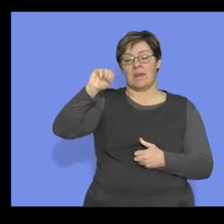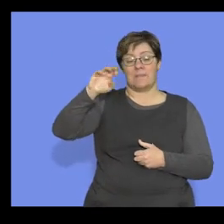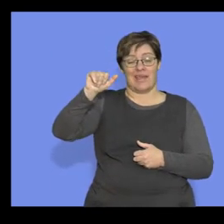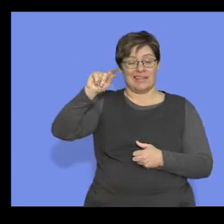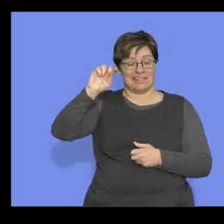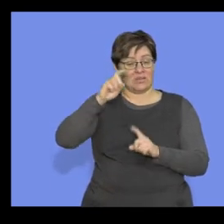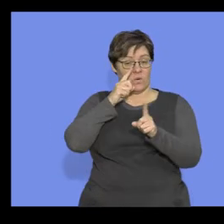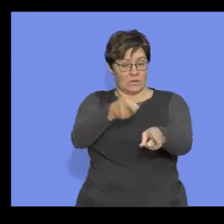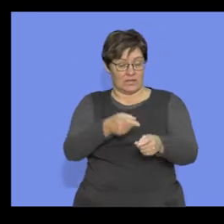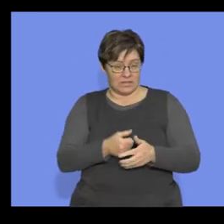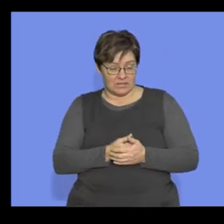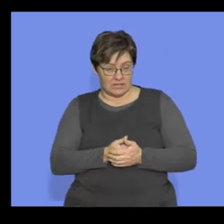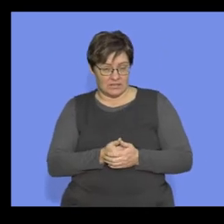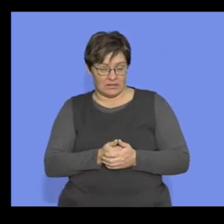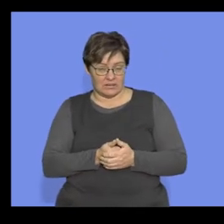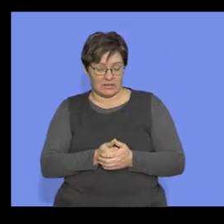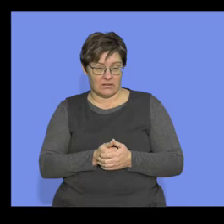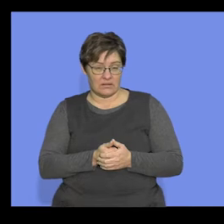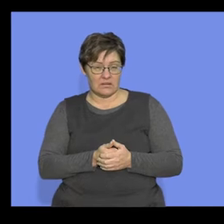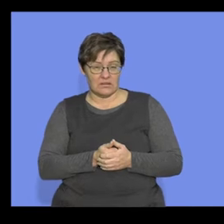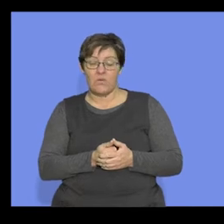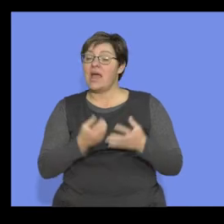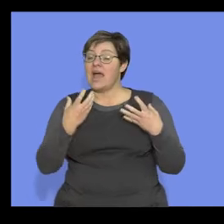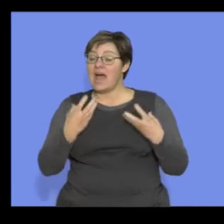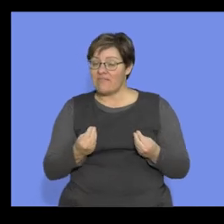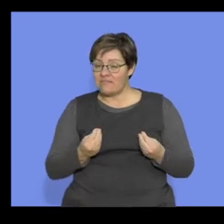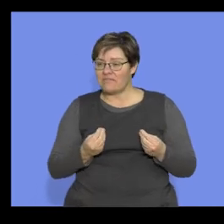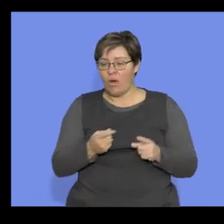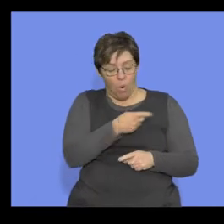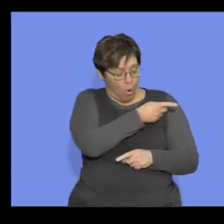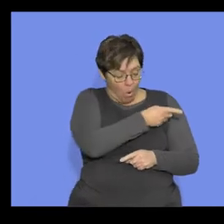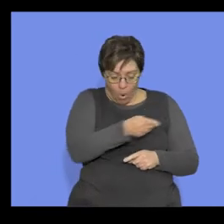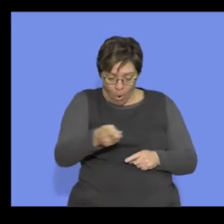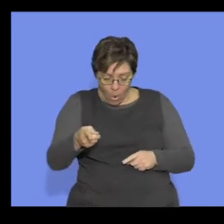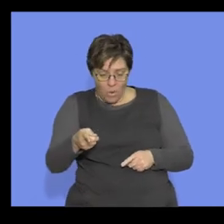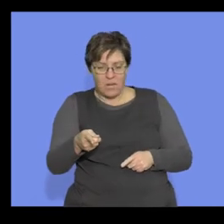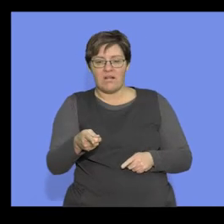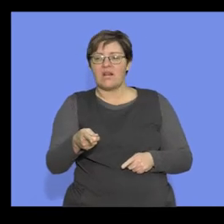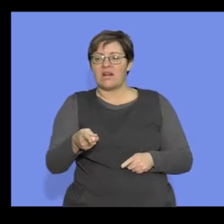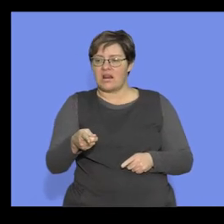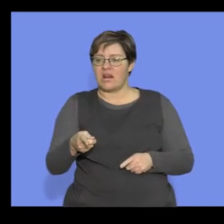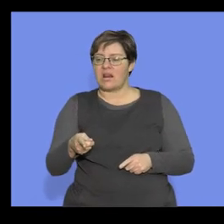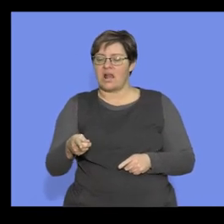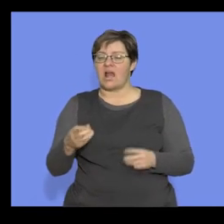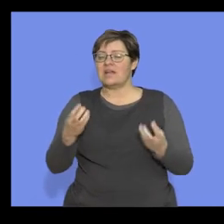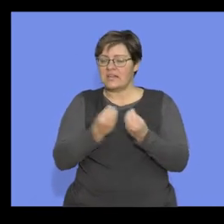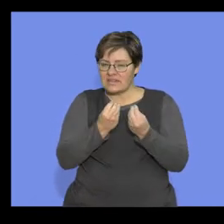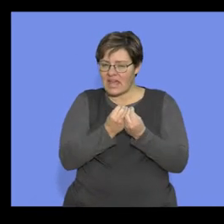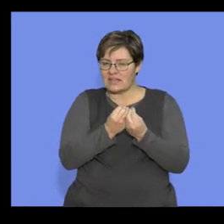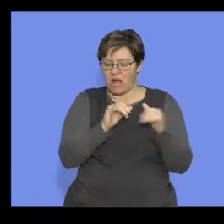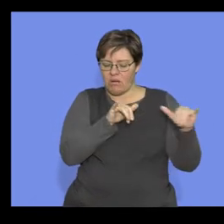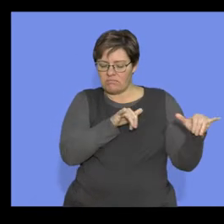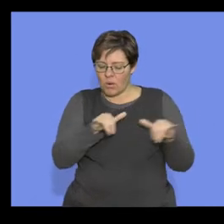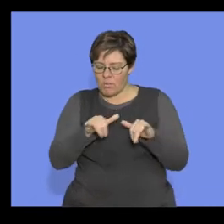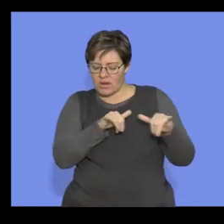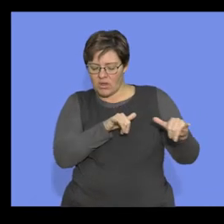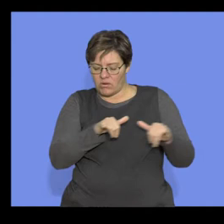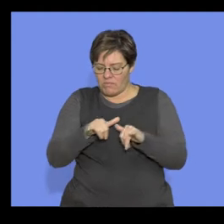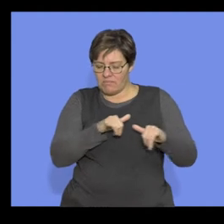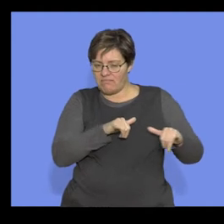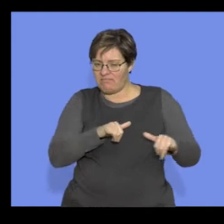primate order. We have things in all of these, all right? We have things in